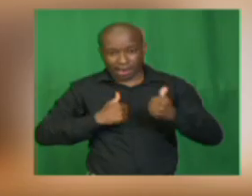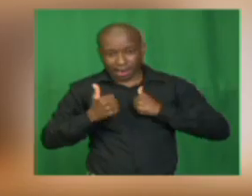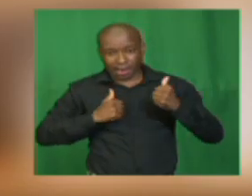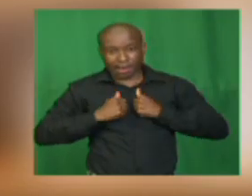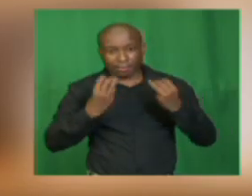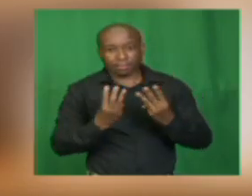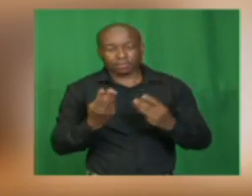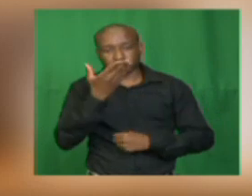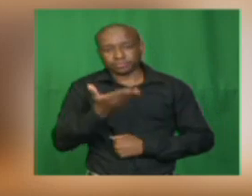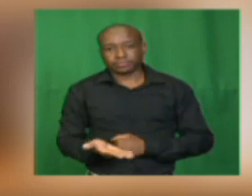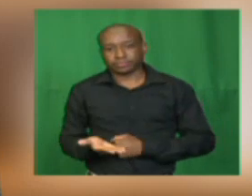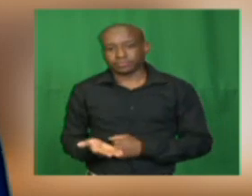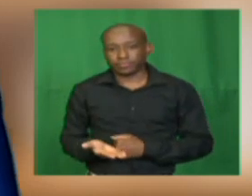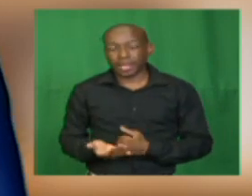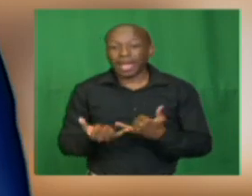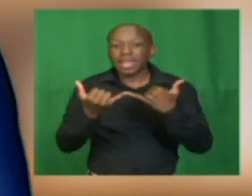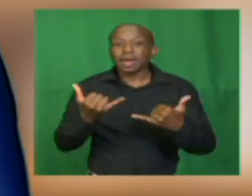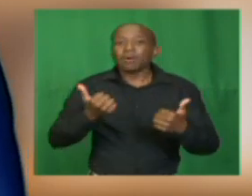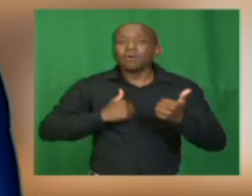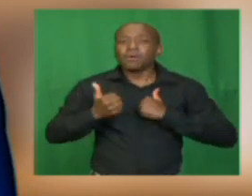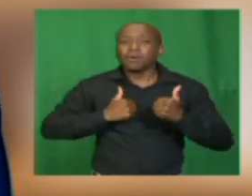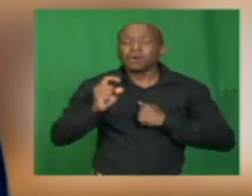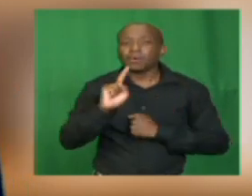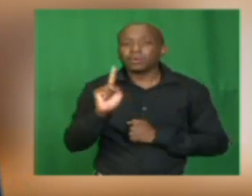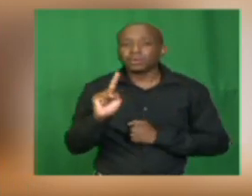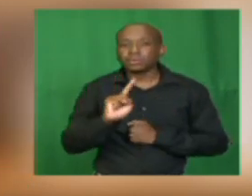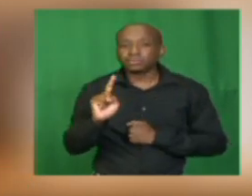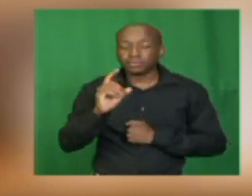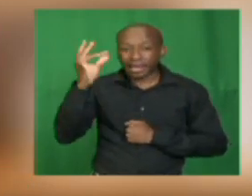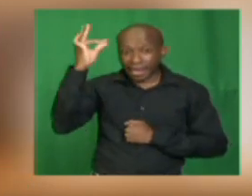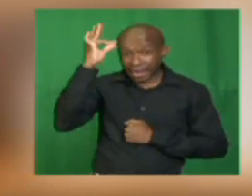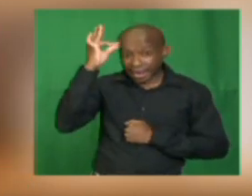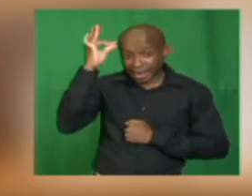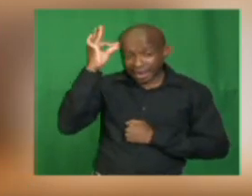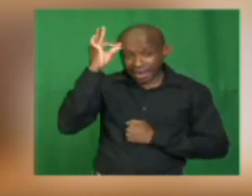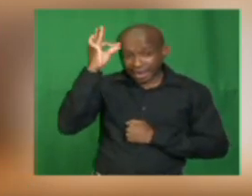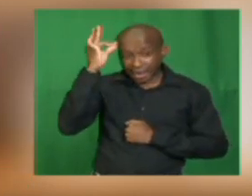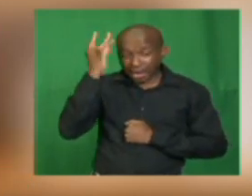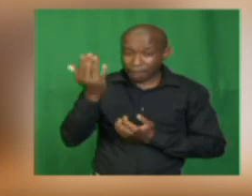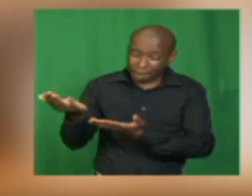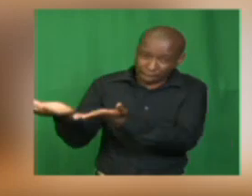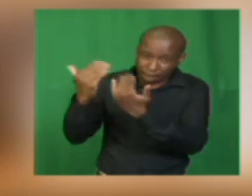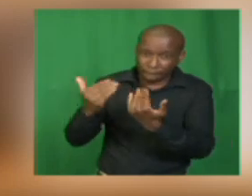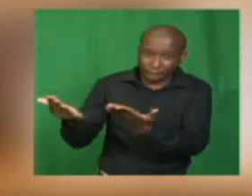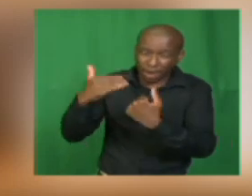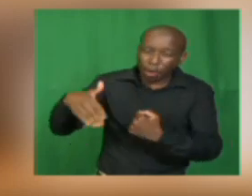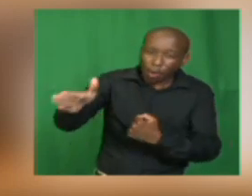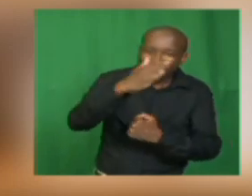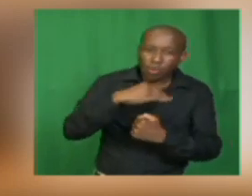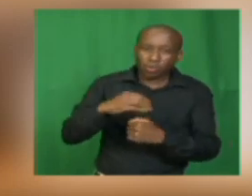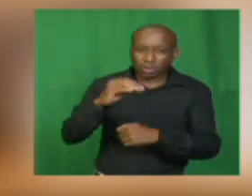Now, the dramatic action. The king calling the runners